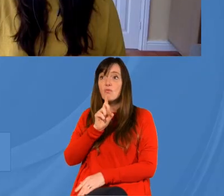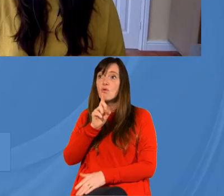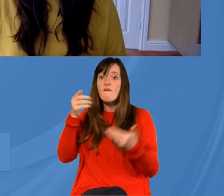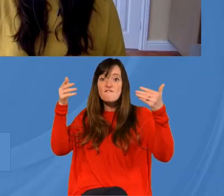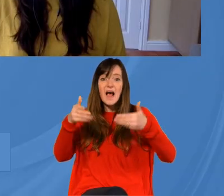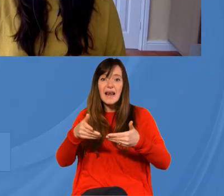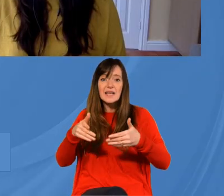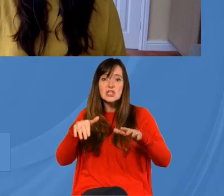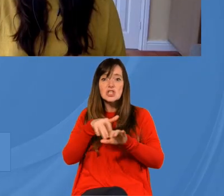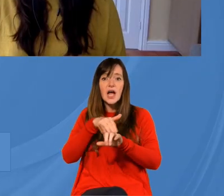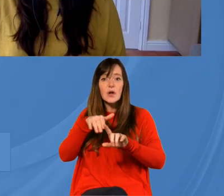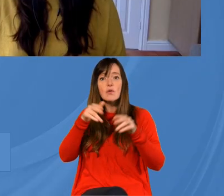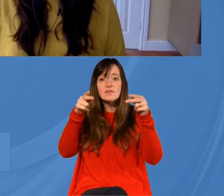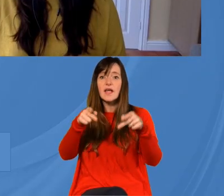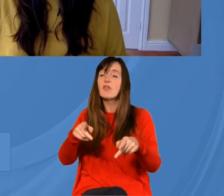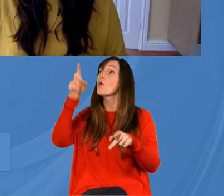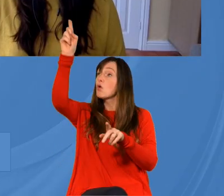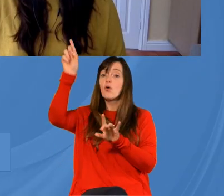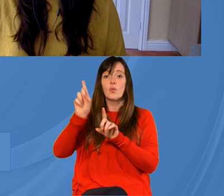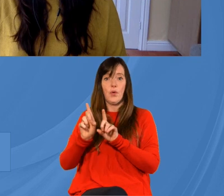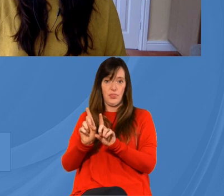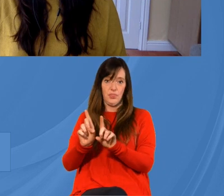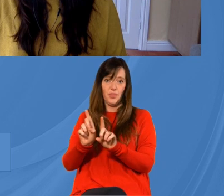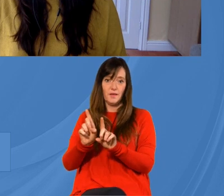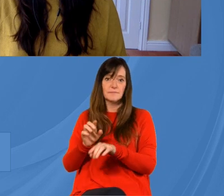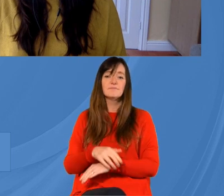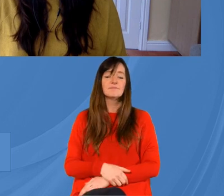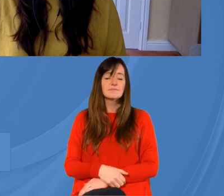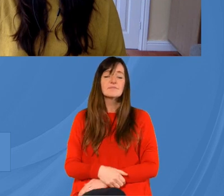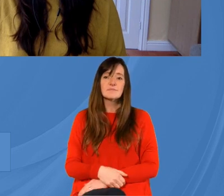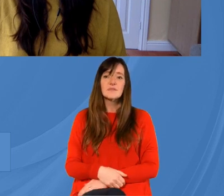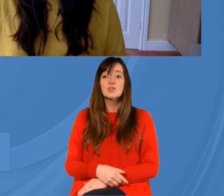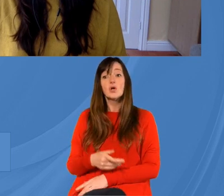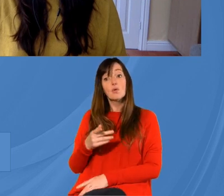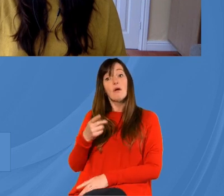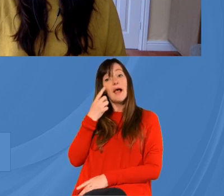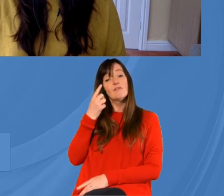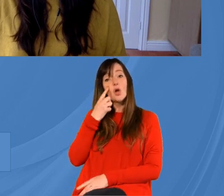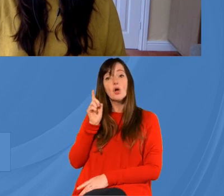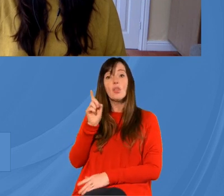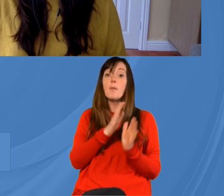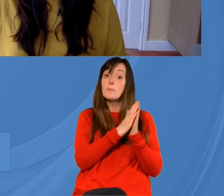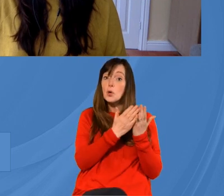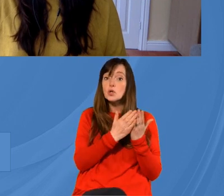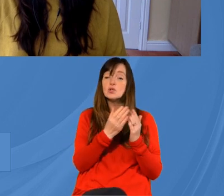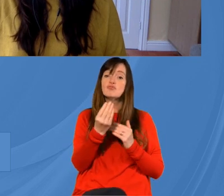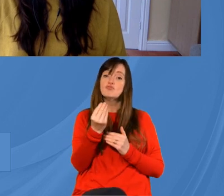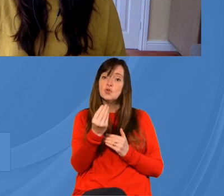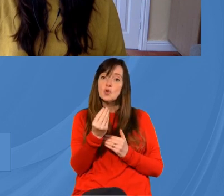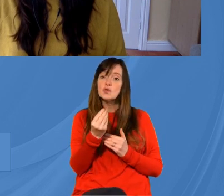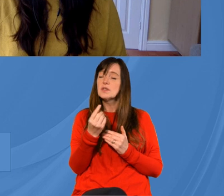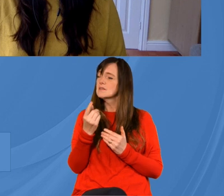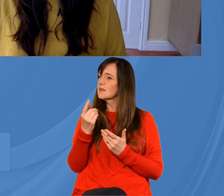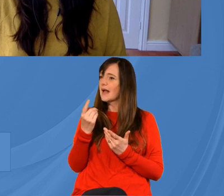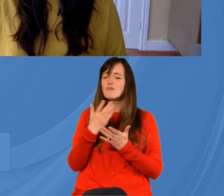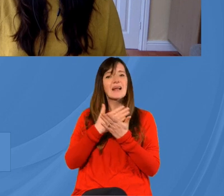begin that's very helpful do check out those resources and throw it back to them and um clarify what the christian hope is